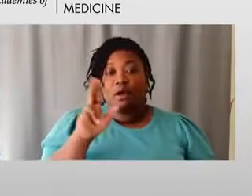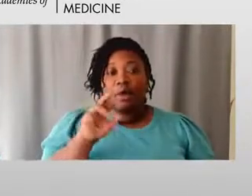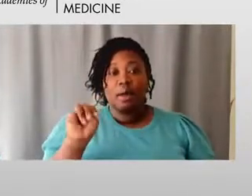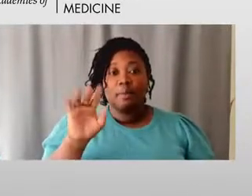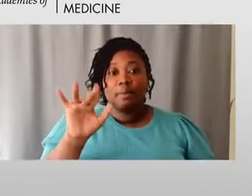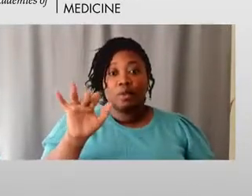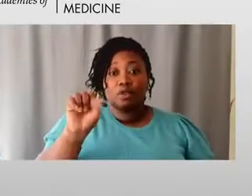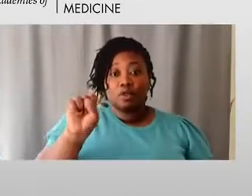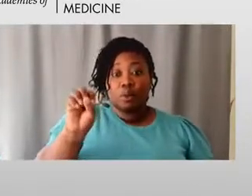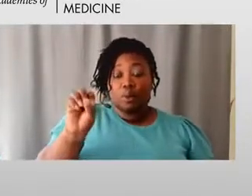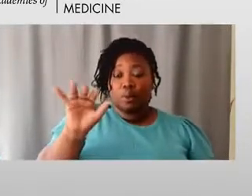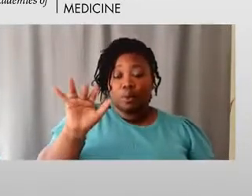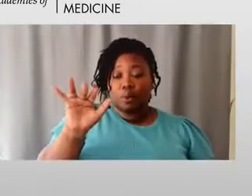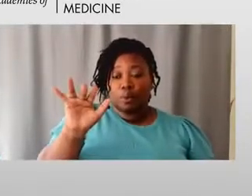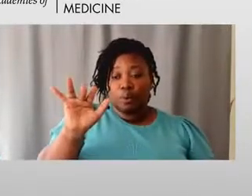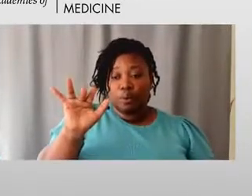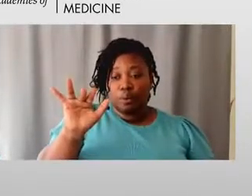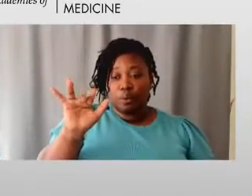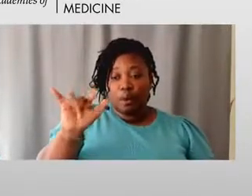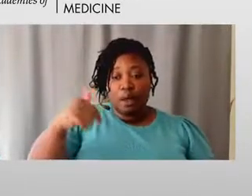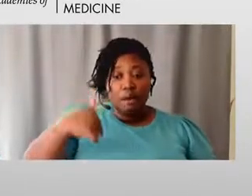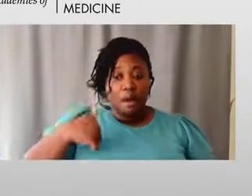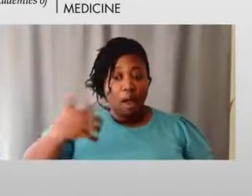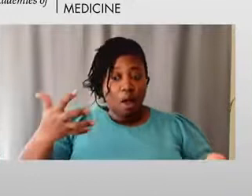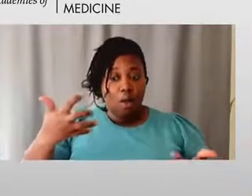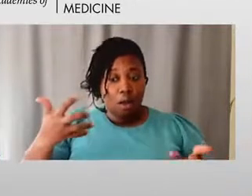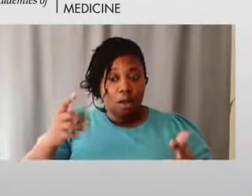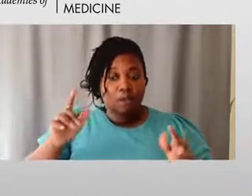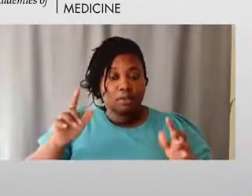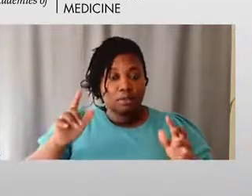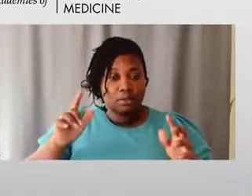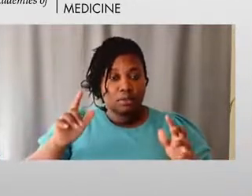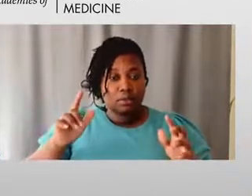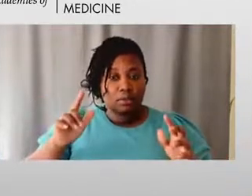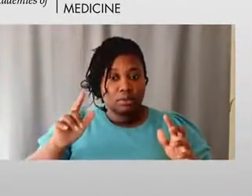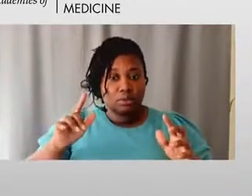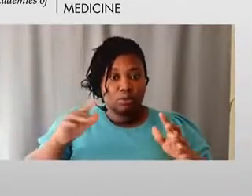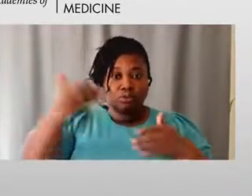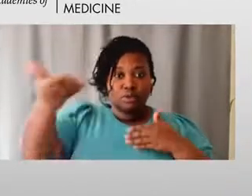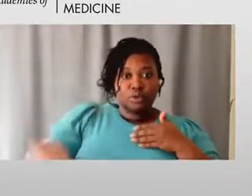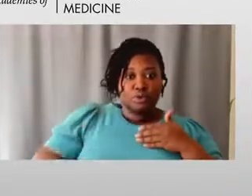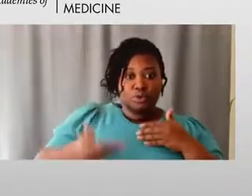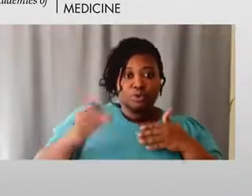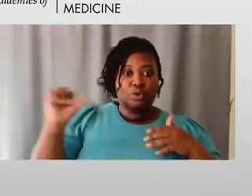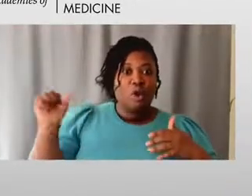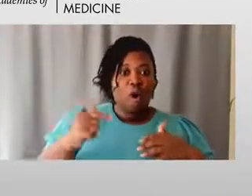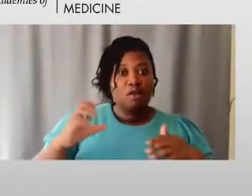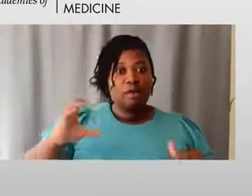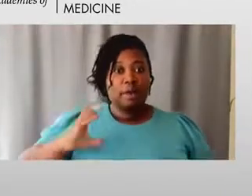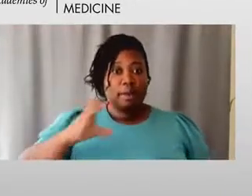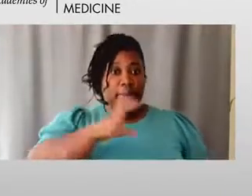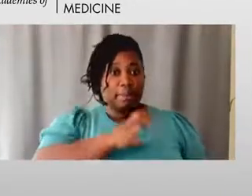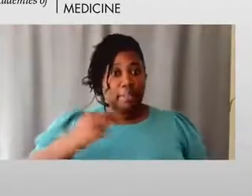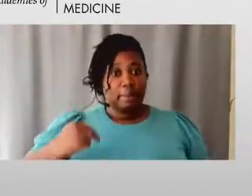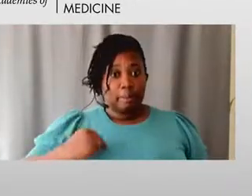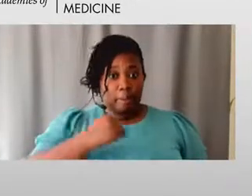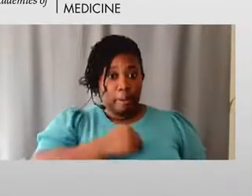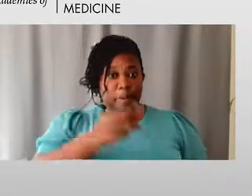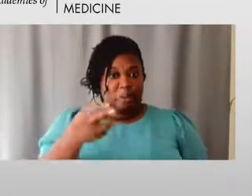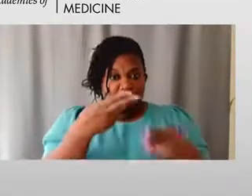So, I would like to next introduce, allow our committee members to briefly introduce themselves.